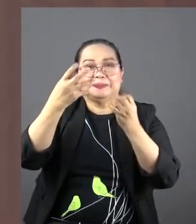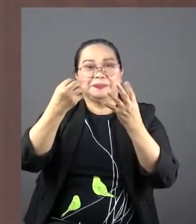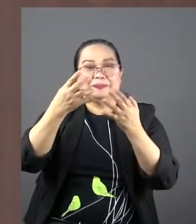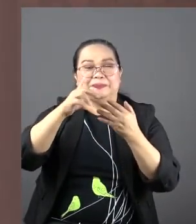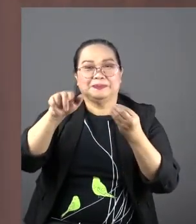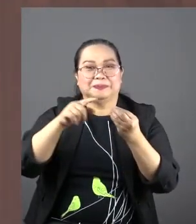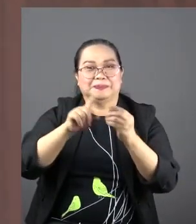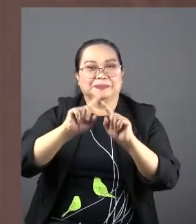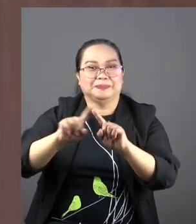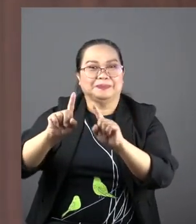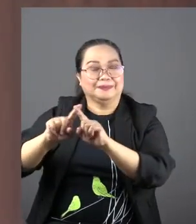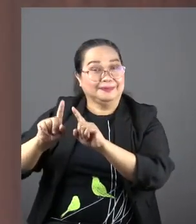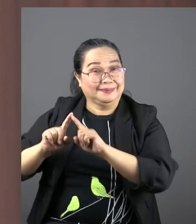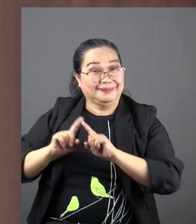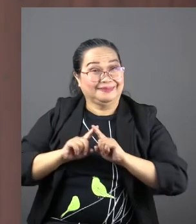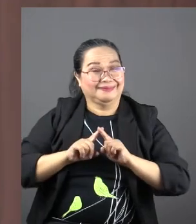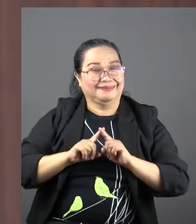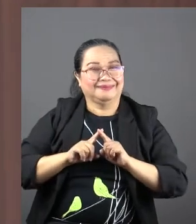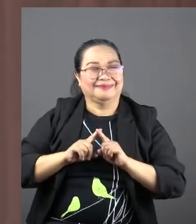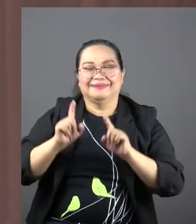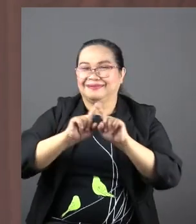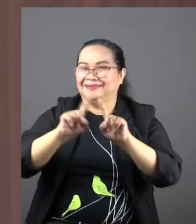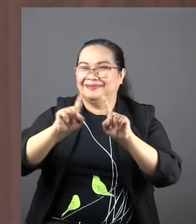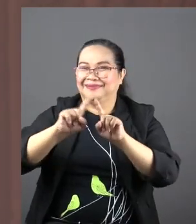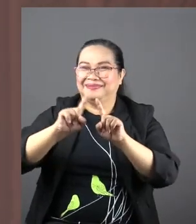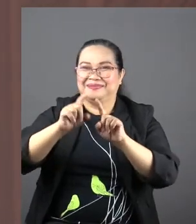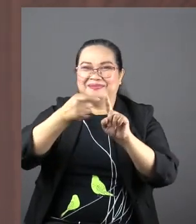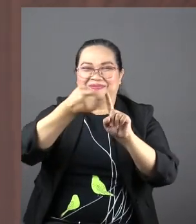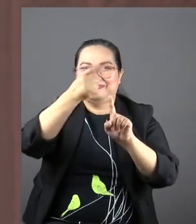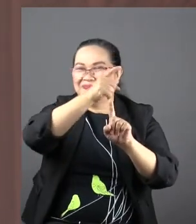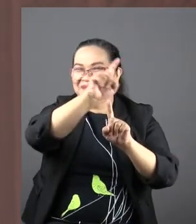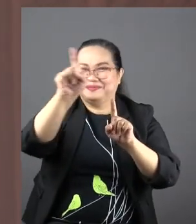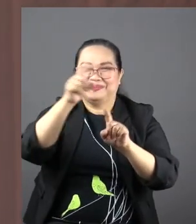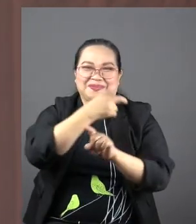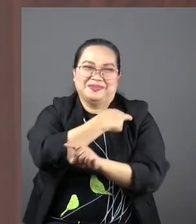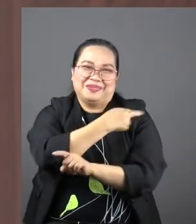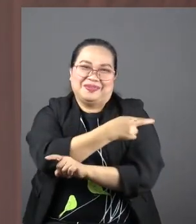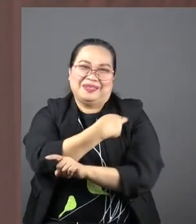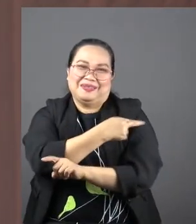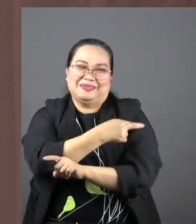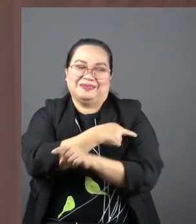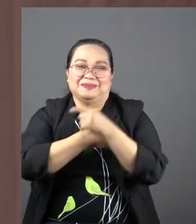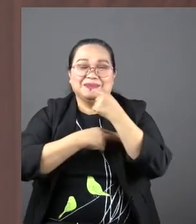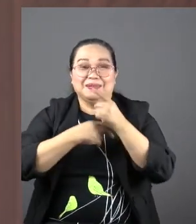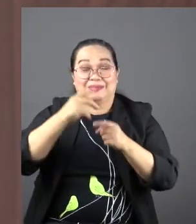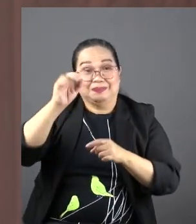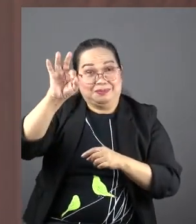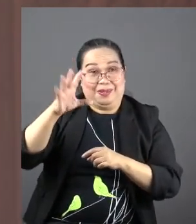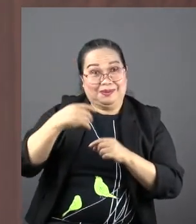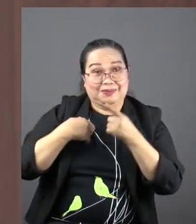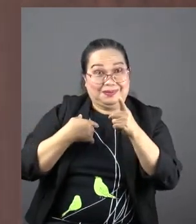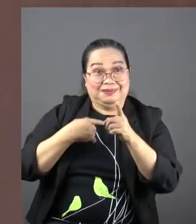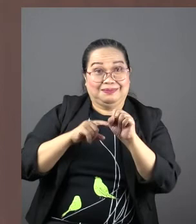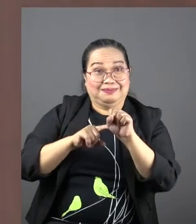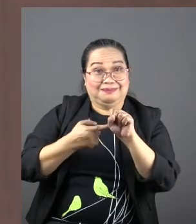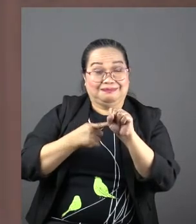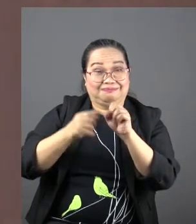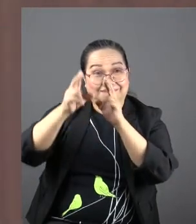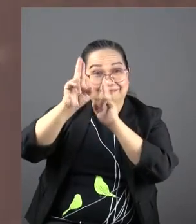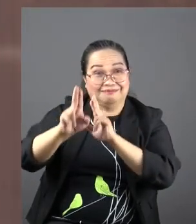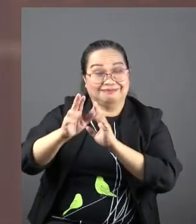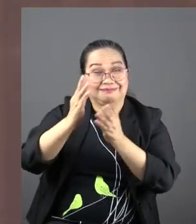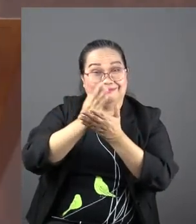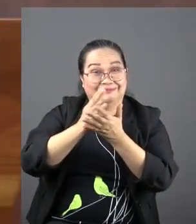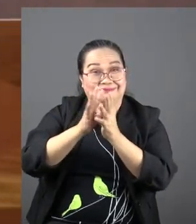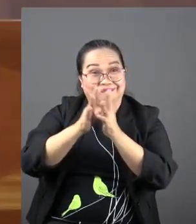of us who have different persuasions, different backgrounds, and you must be saying, Pastor, are you beginning to honor somebody